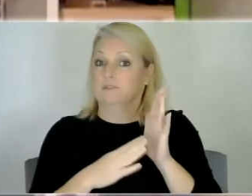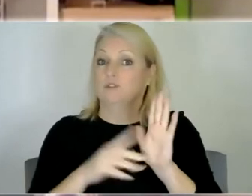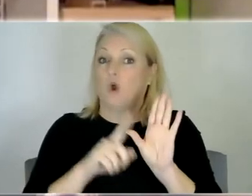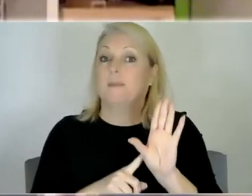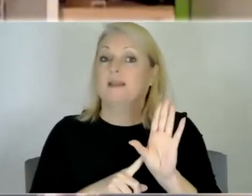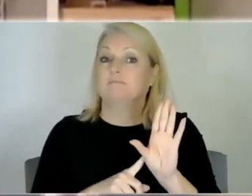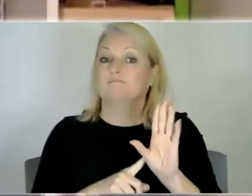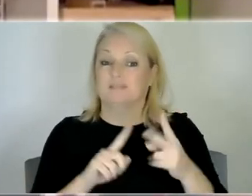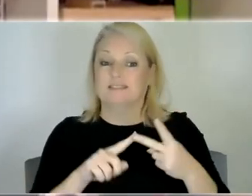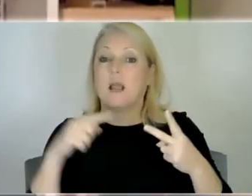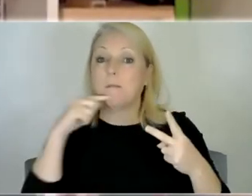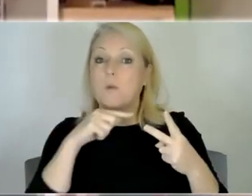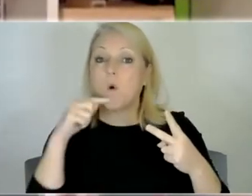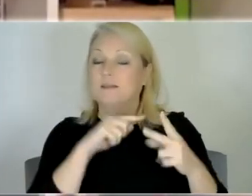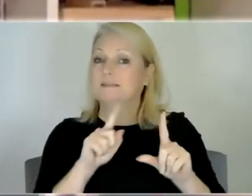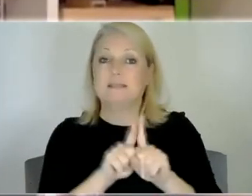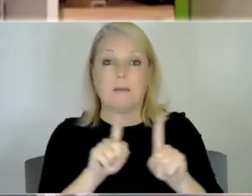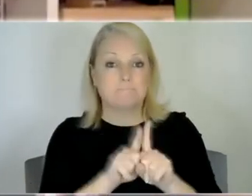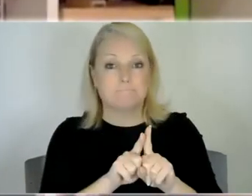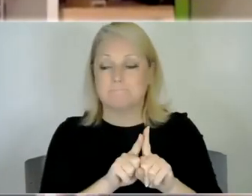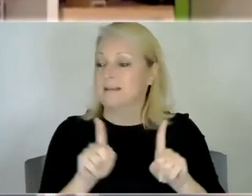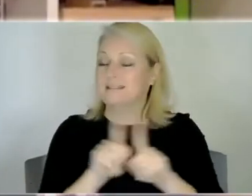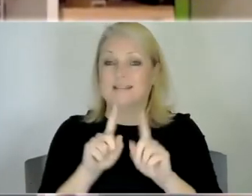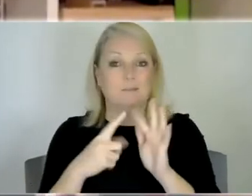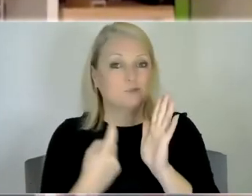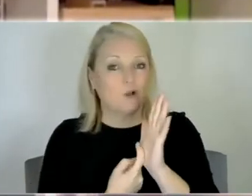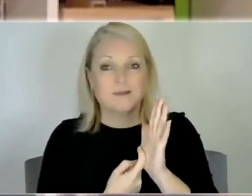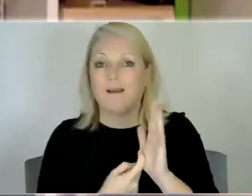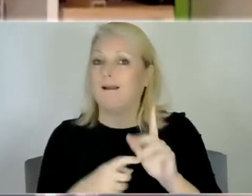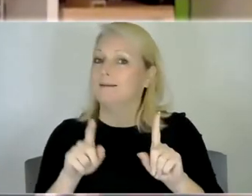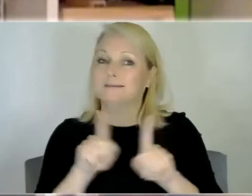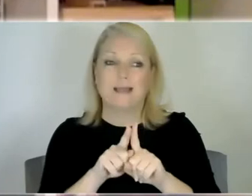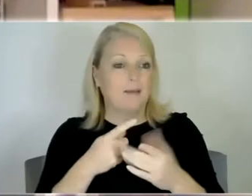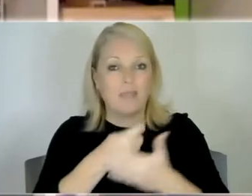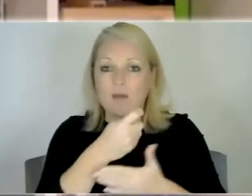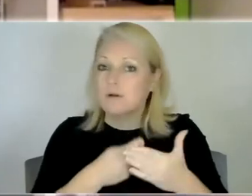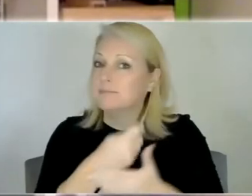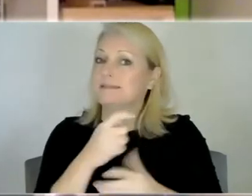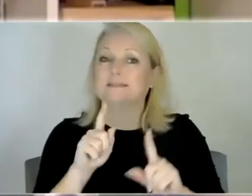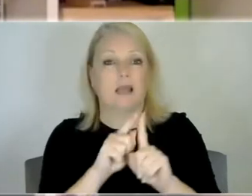um and back in that same room and back with uh some of the same people and and going through that diagnosis